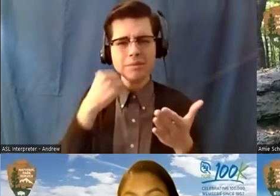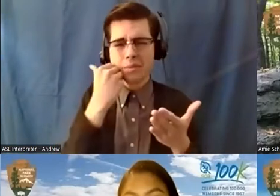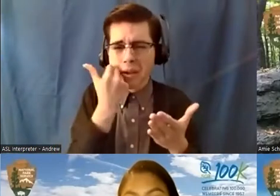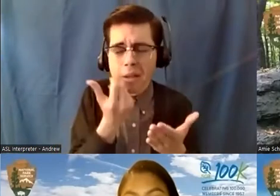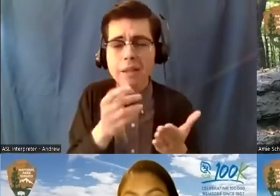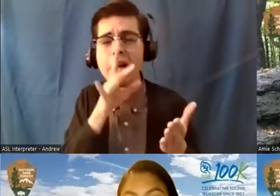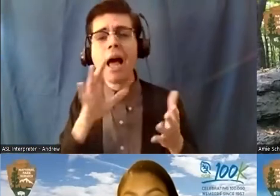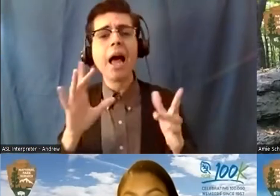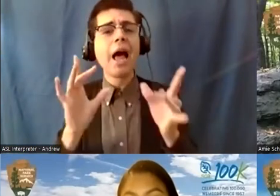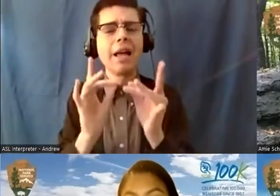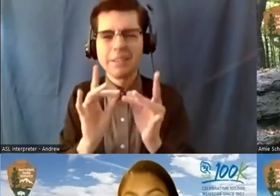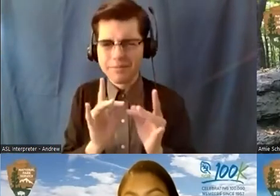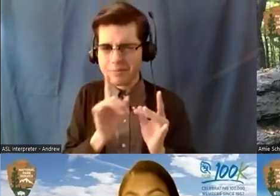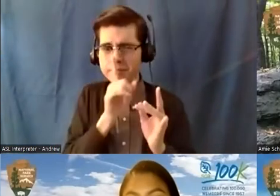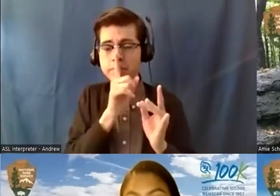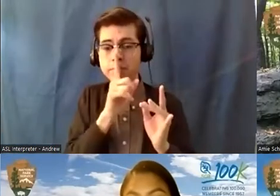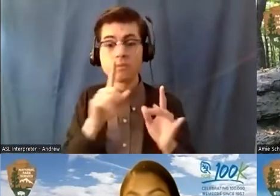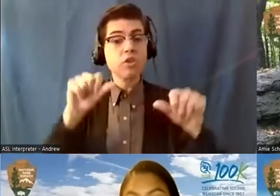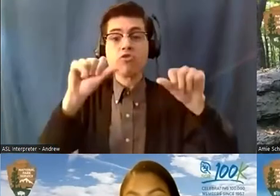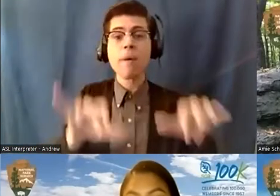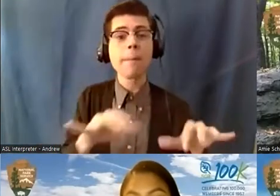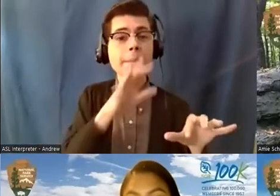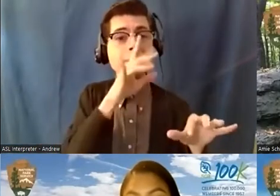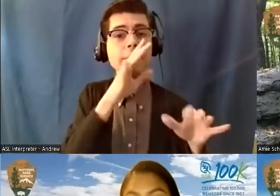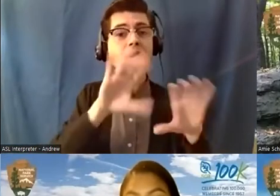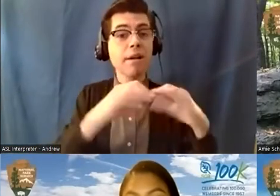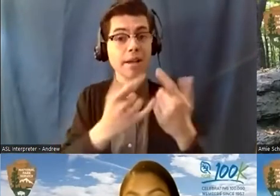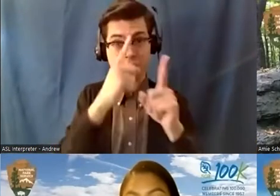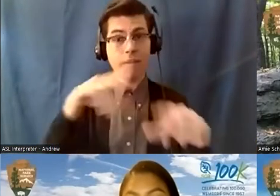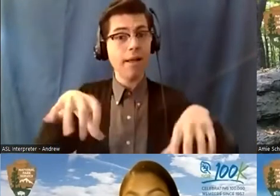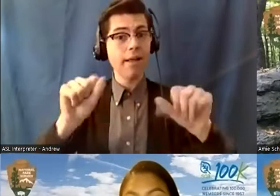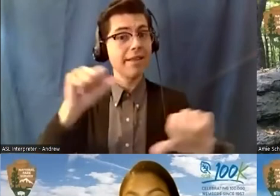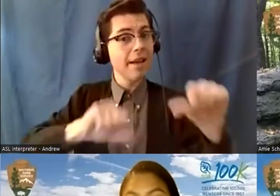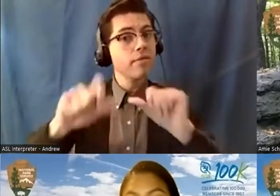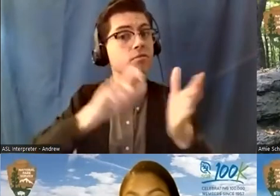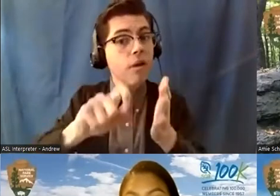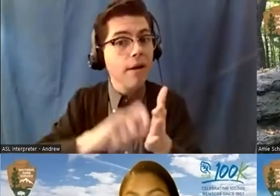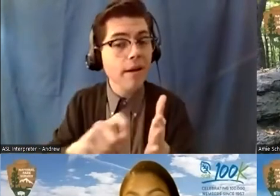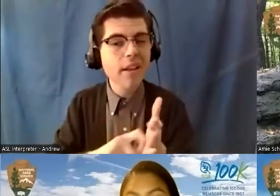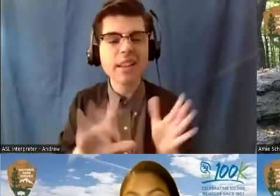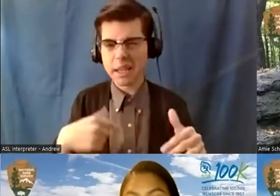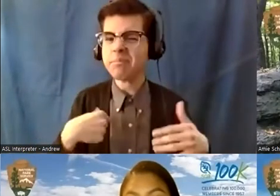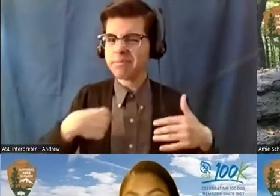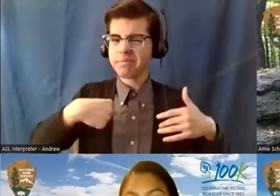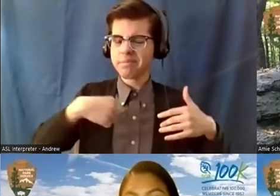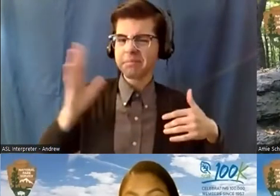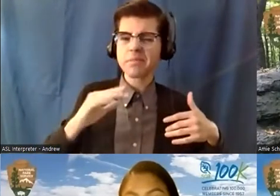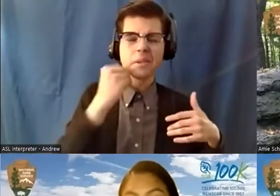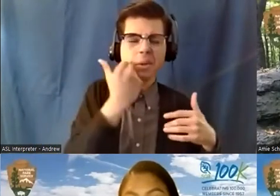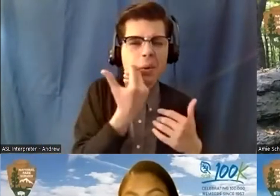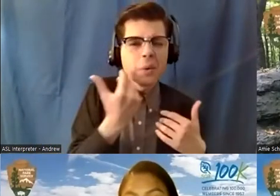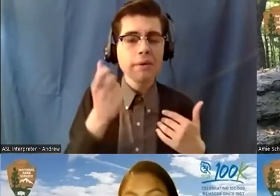dropped my speech class to take scientific writing instead to someone who has to speak for the turtles because they